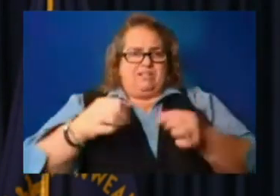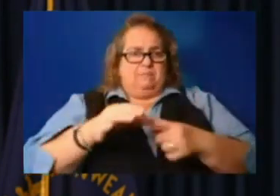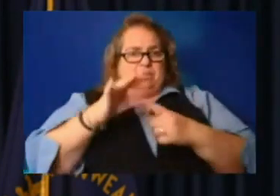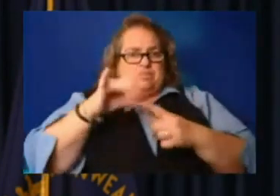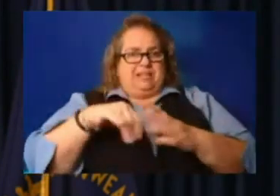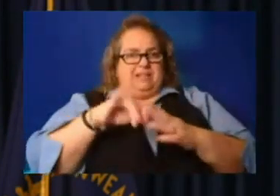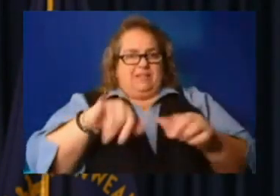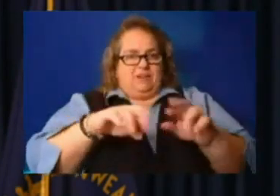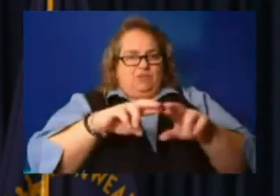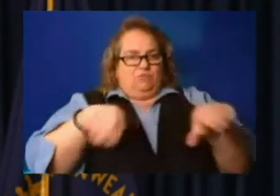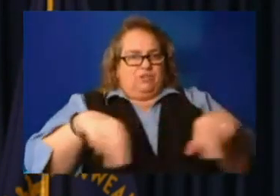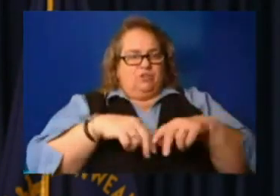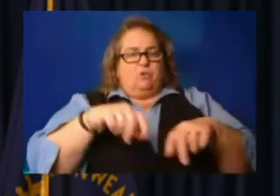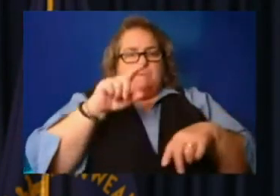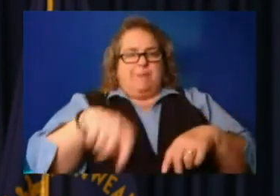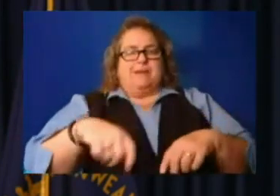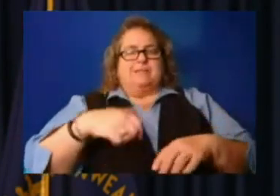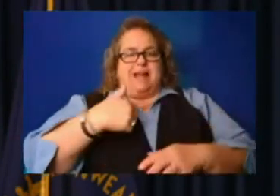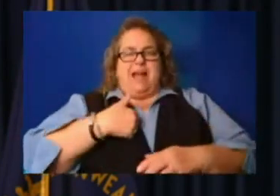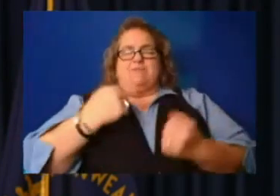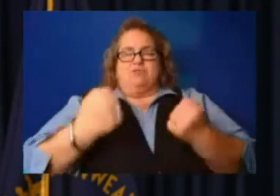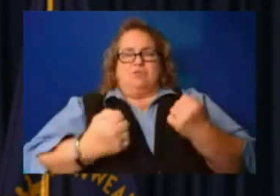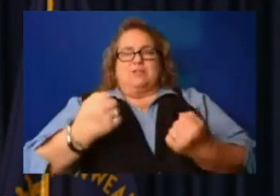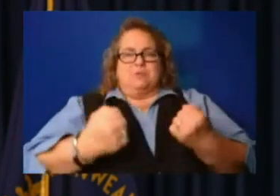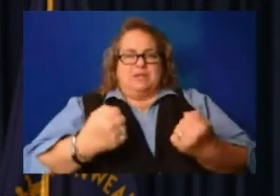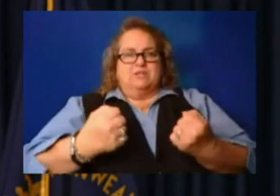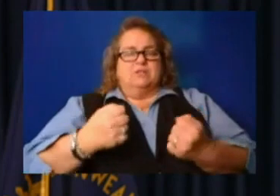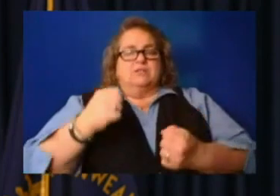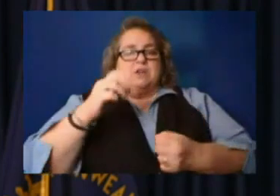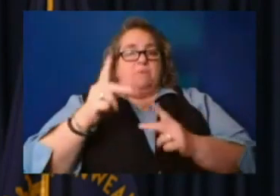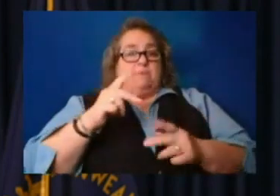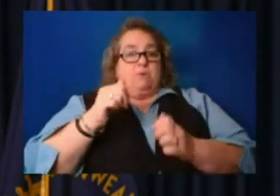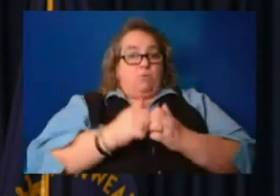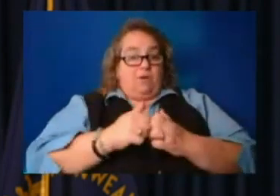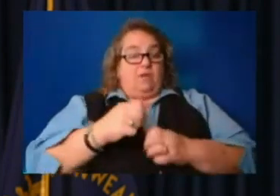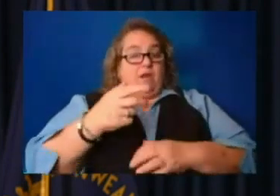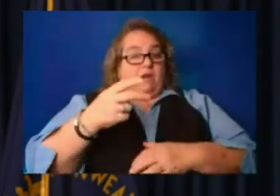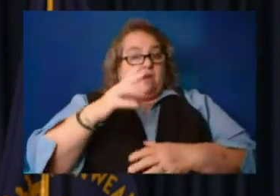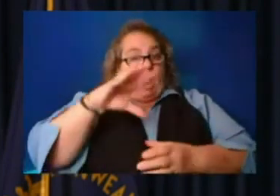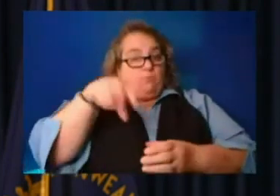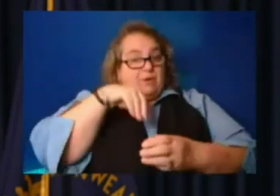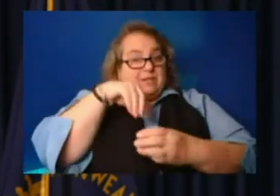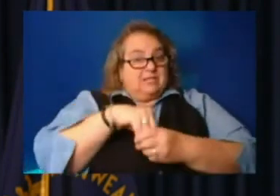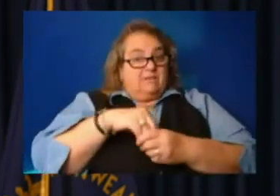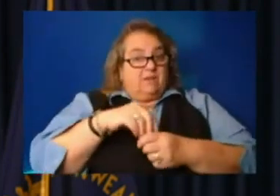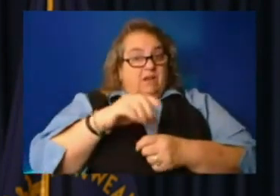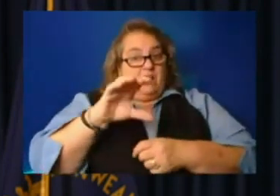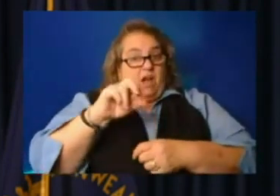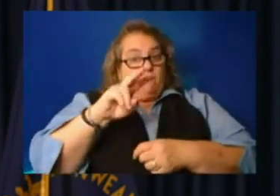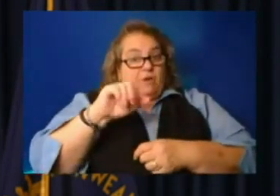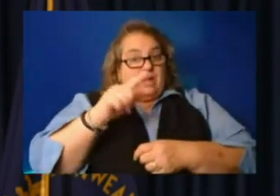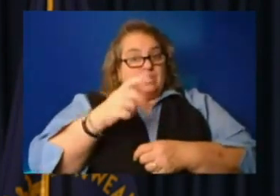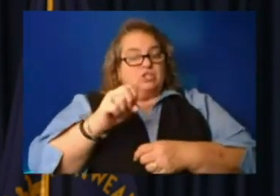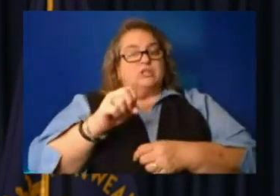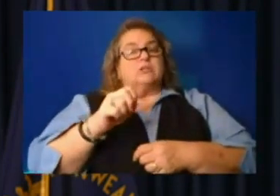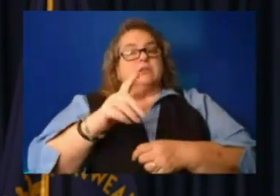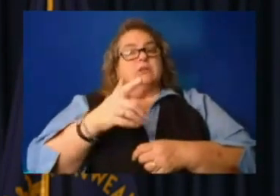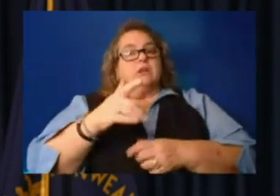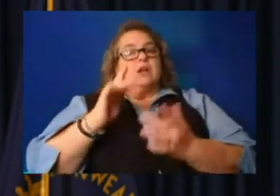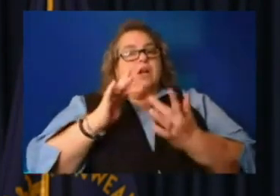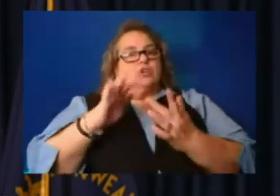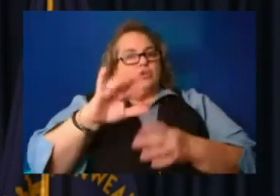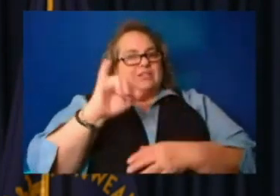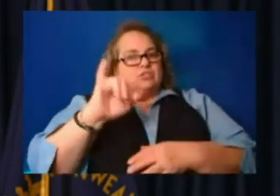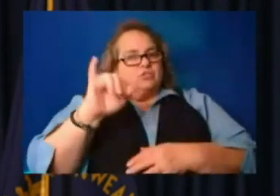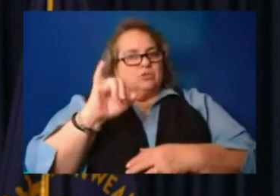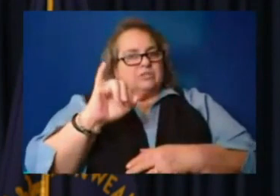transportation. So people with comprehensive coverage should contact their insurance agent to file a claim. Again, that's if you have